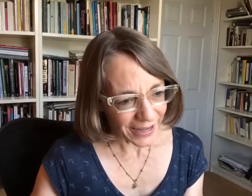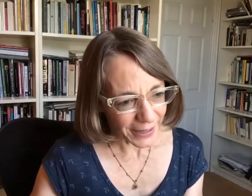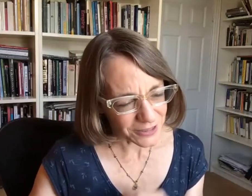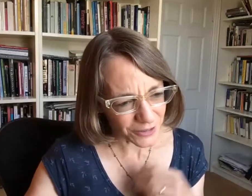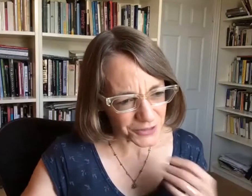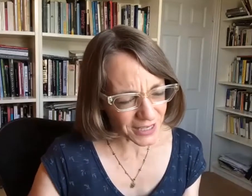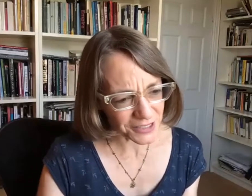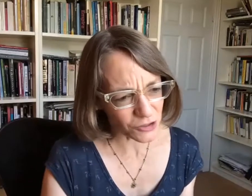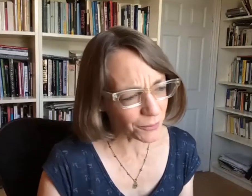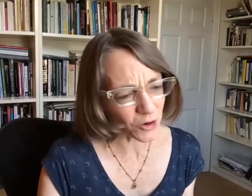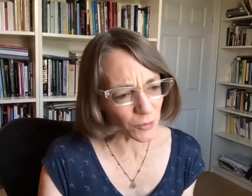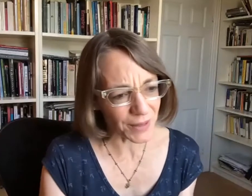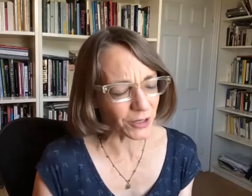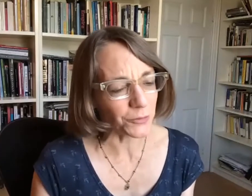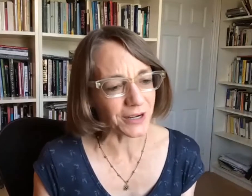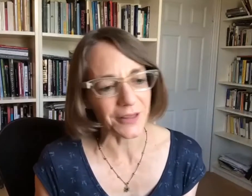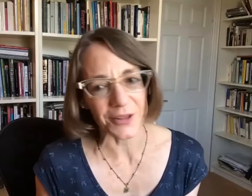category.